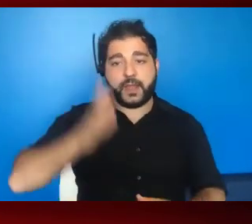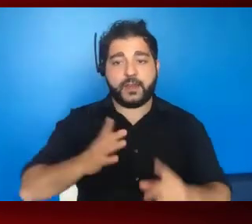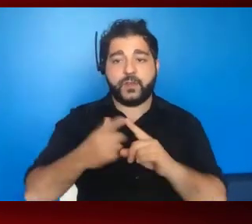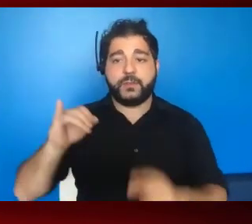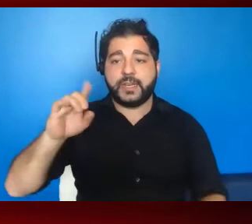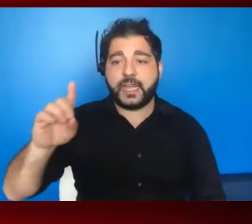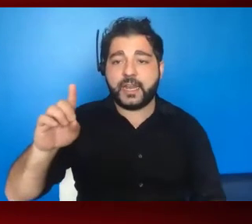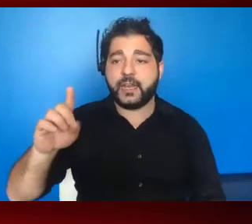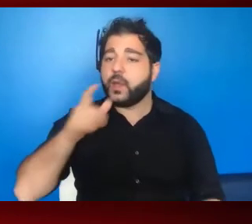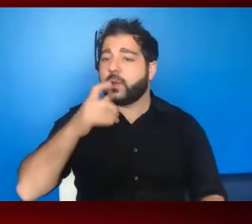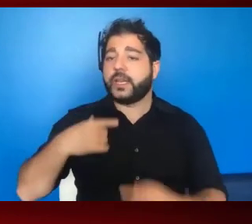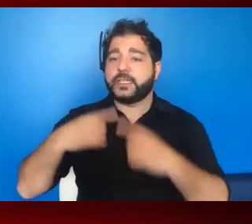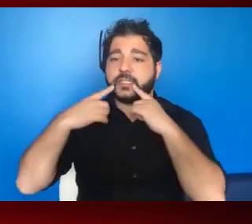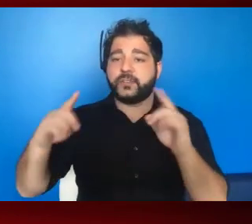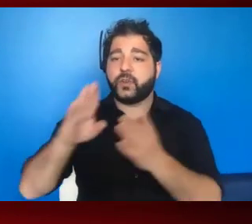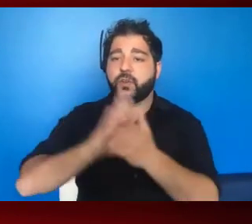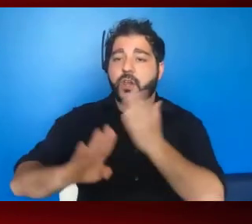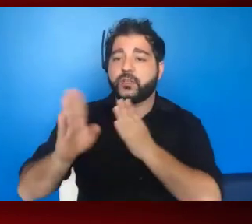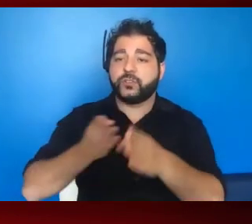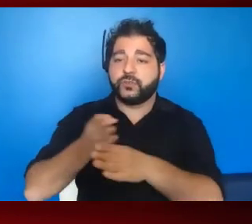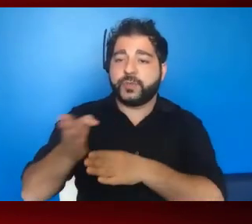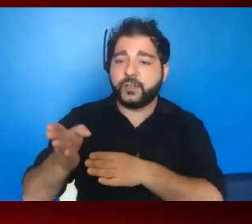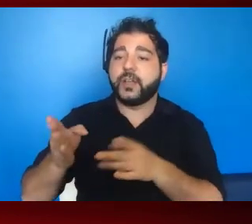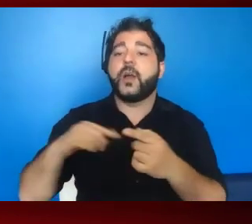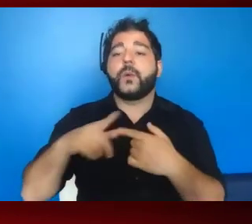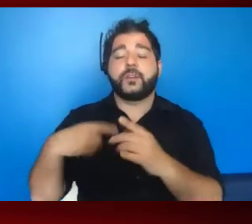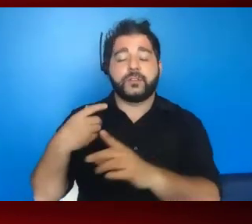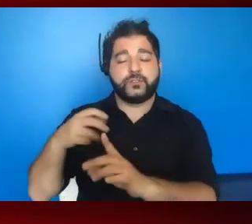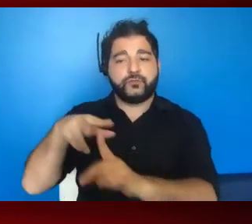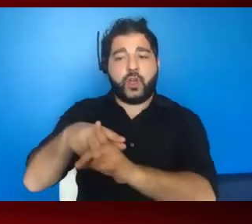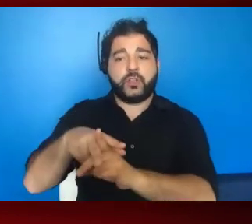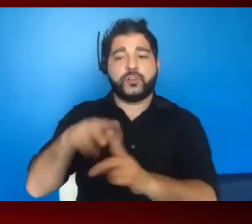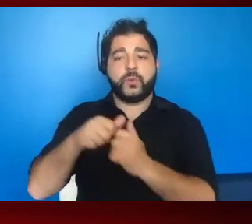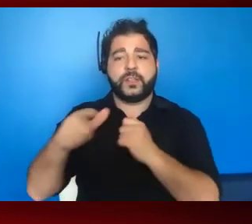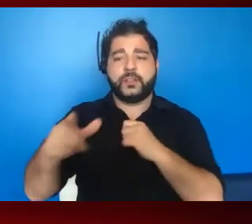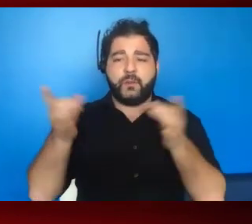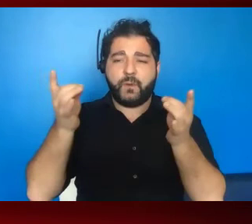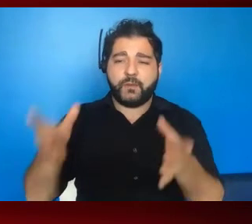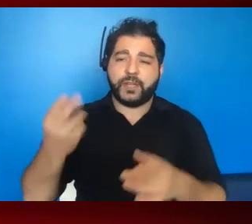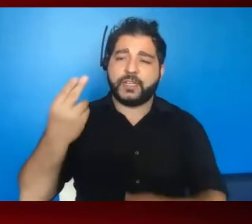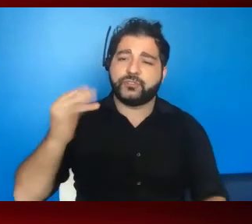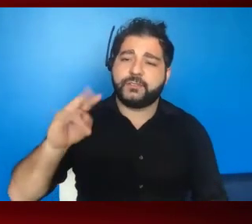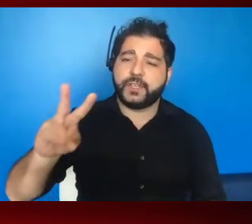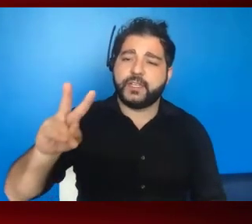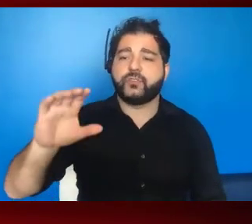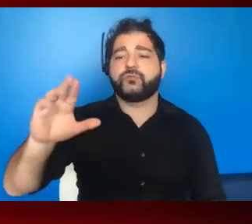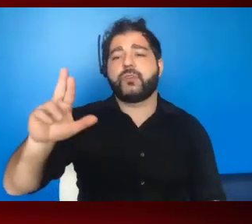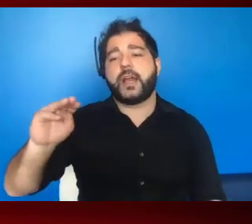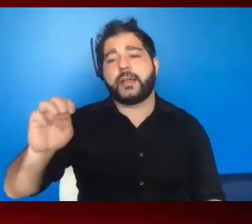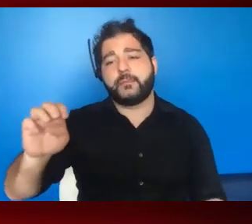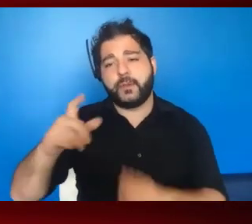who has had a successful college career, and when he was charged under these harmful HIV criminal laws, he faced a